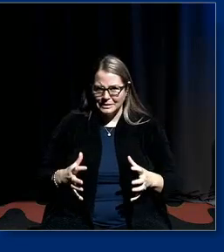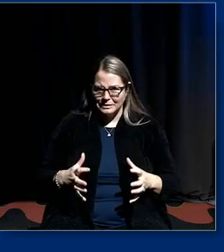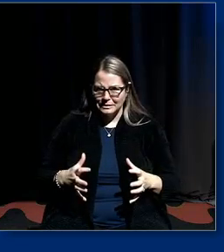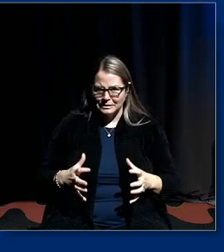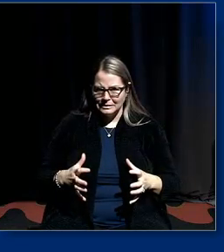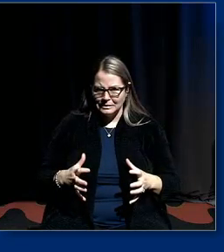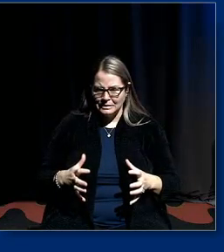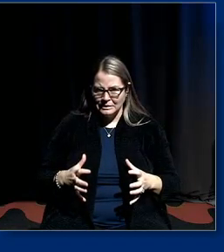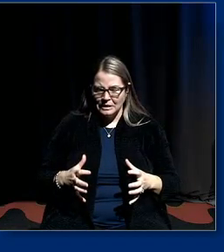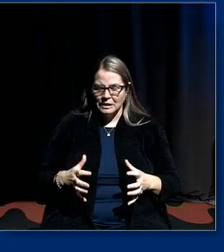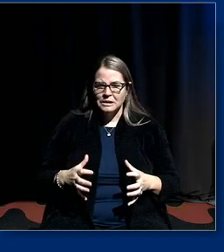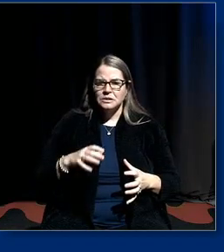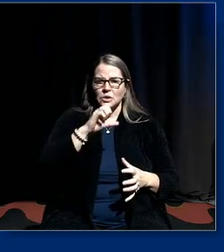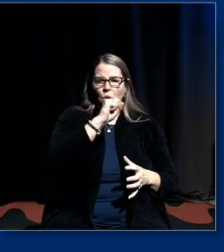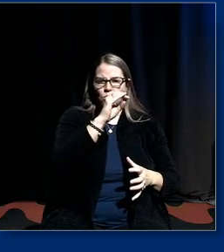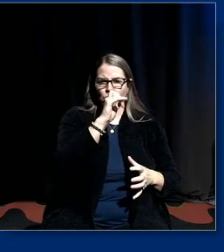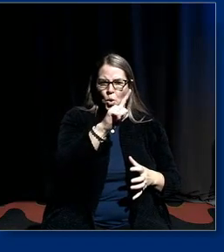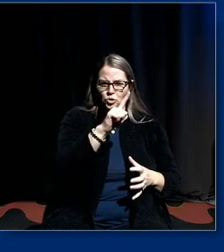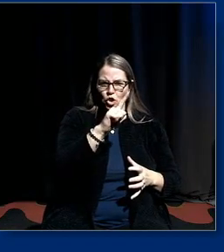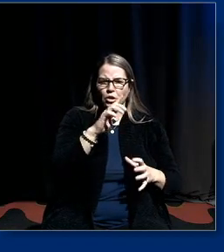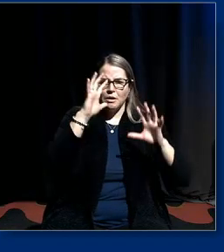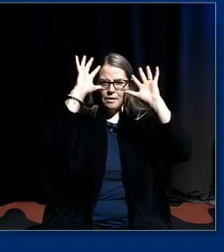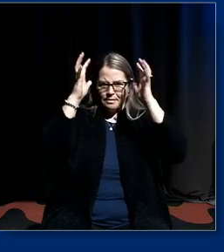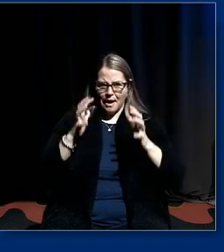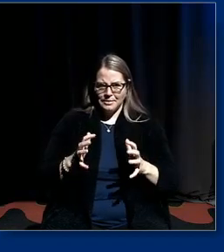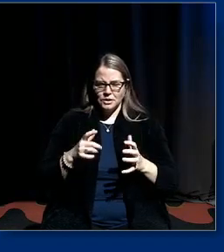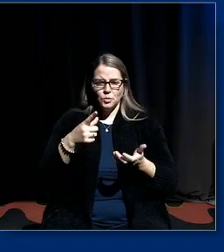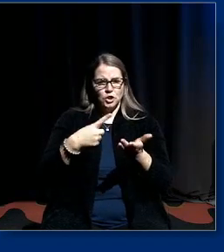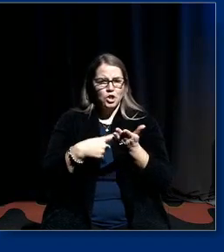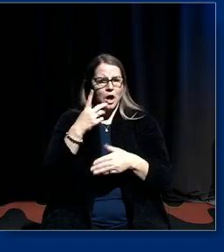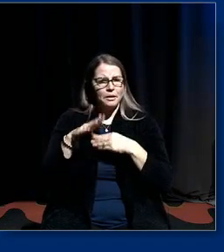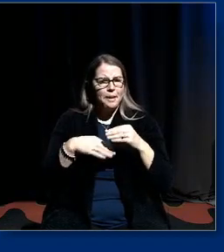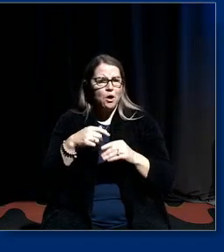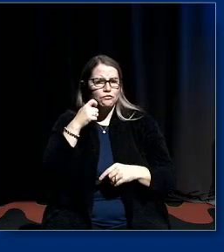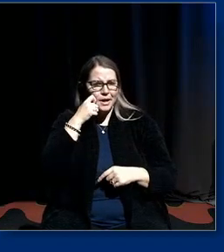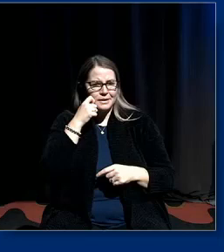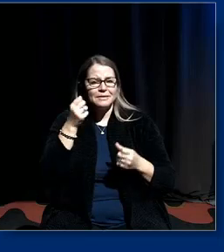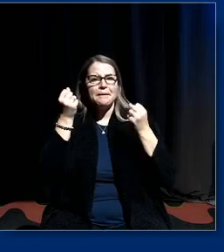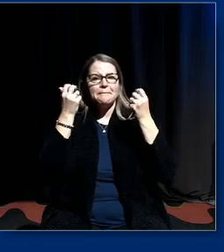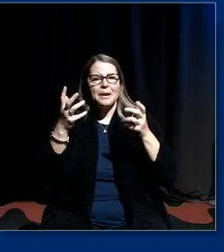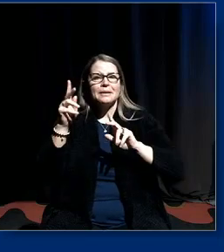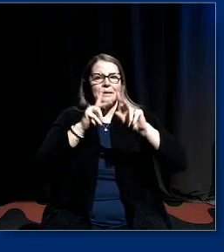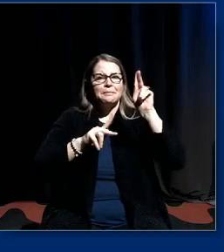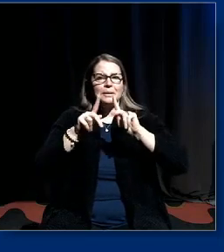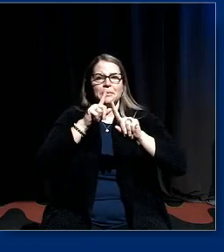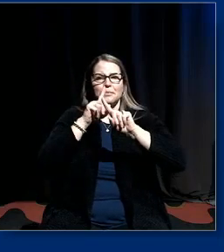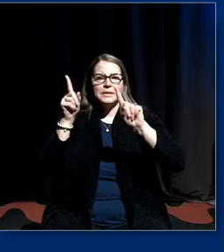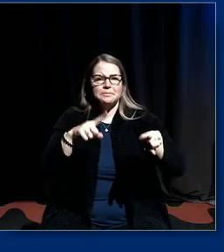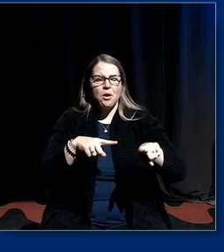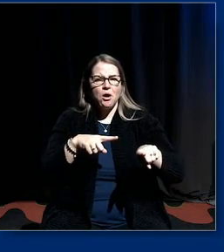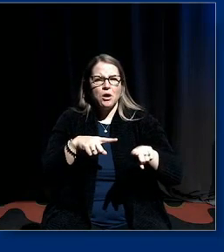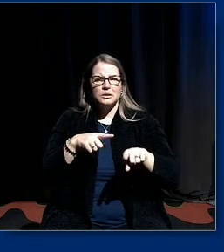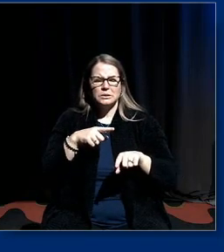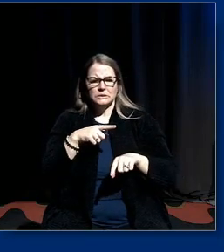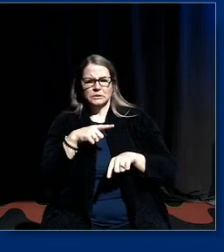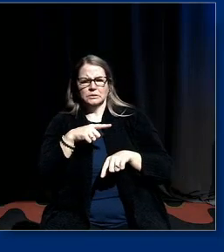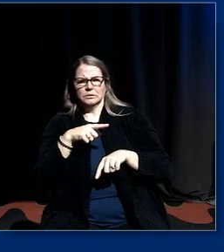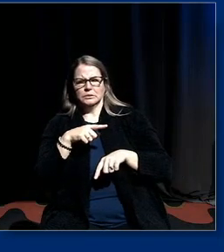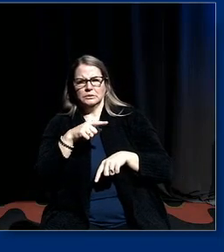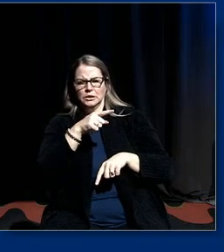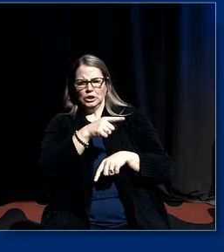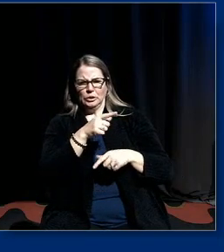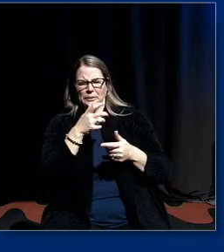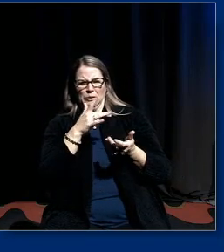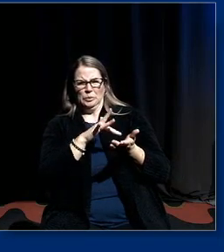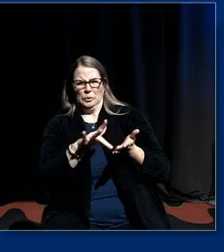social class is everything and when you talk about race a lot of people respond like you're being a bit crude and and a